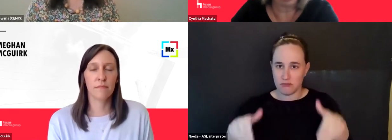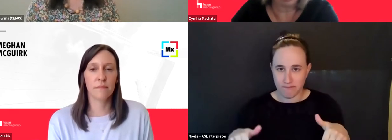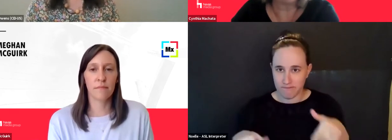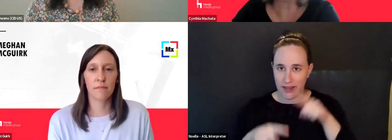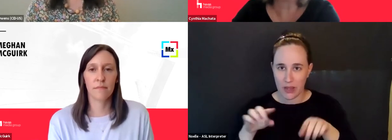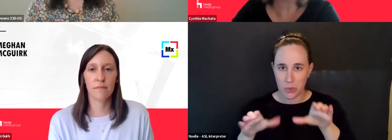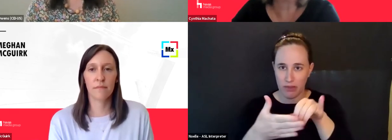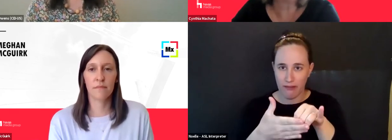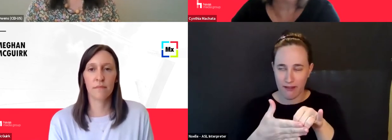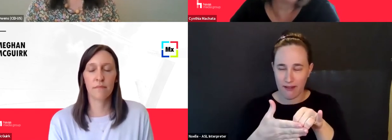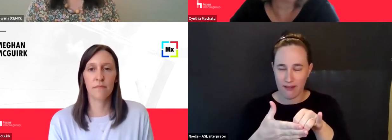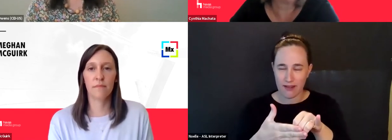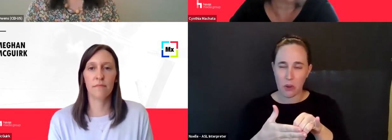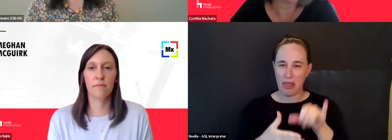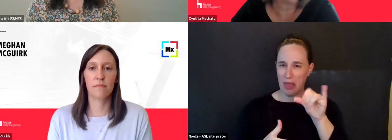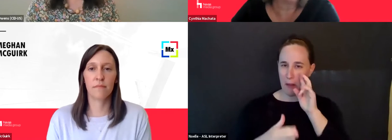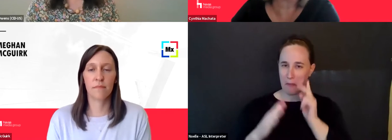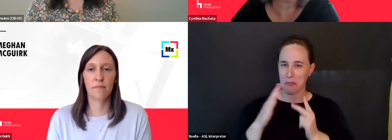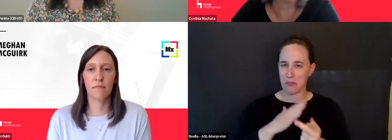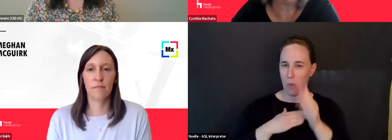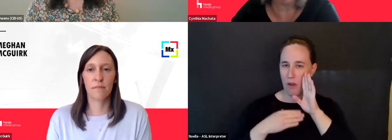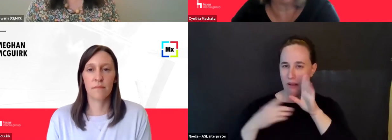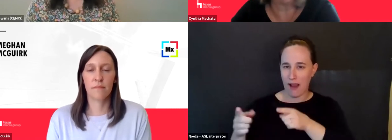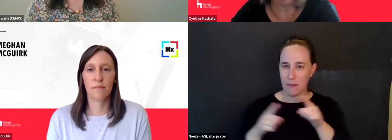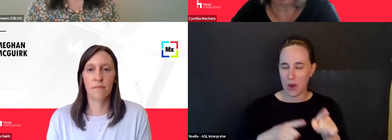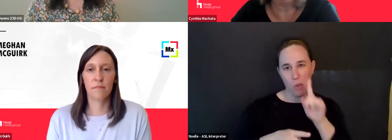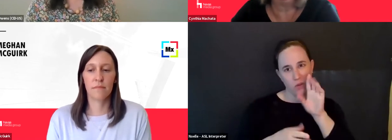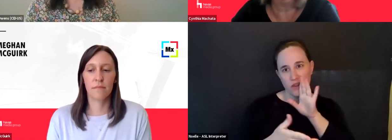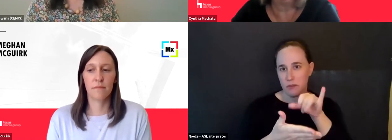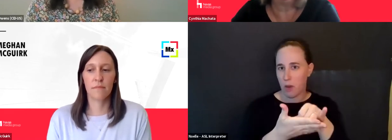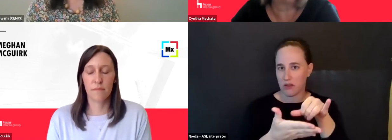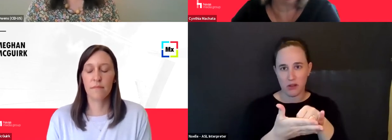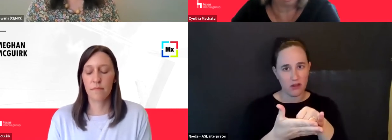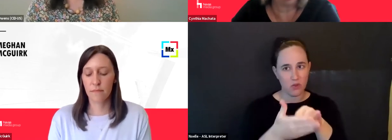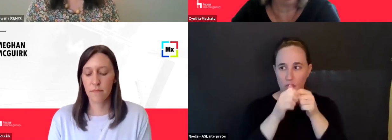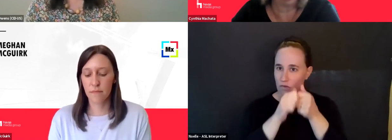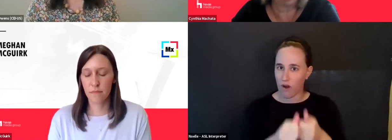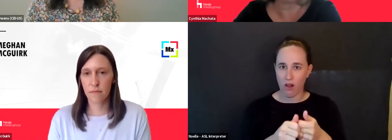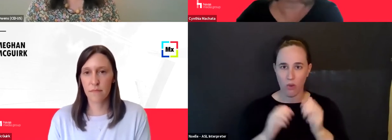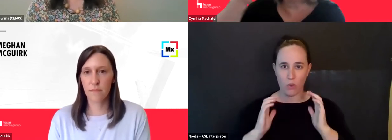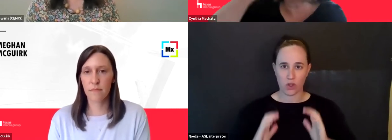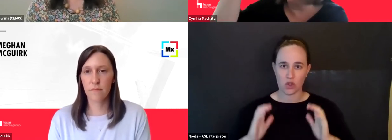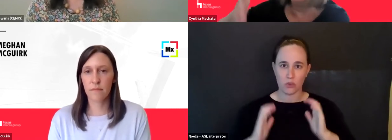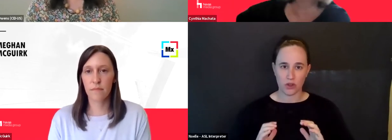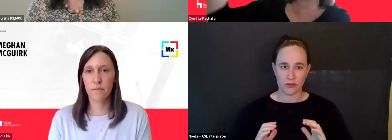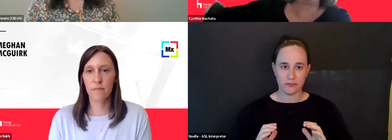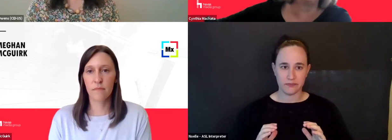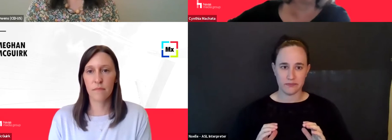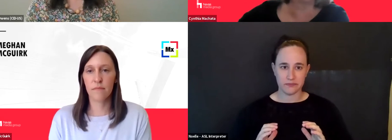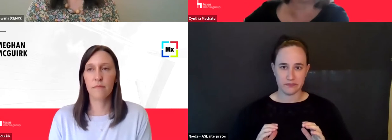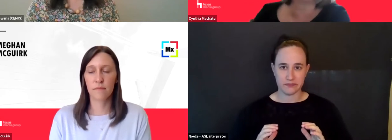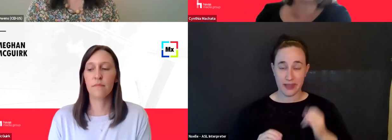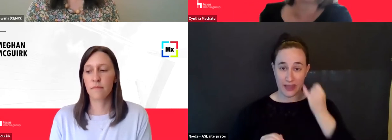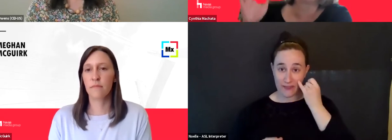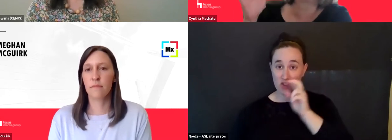it'll be difficult, impossible to follow, um, consumers, um, going from one to the